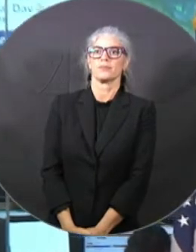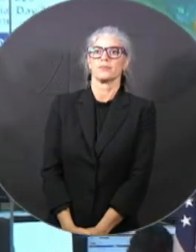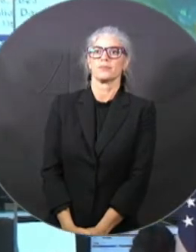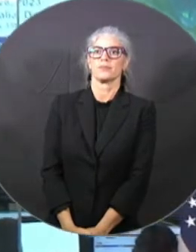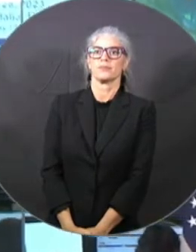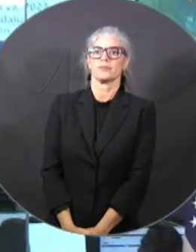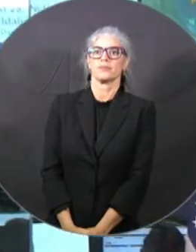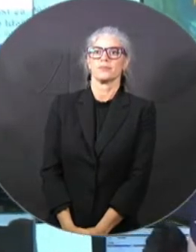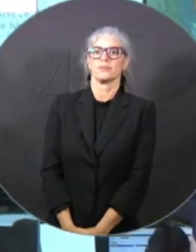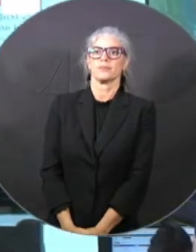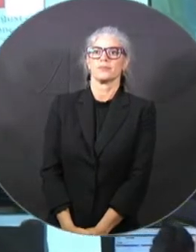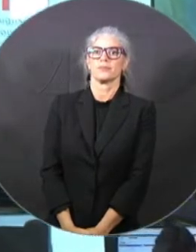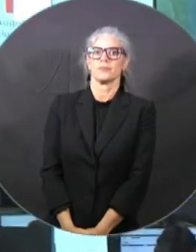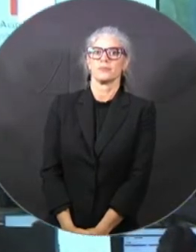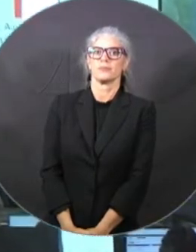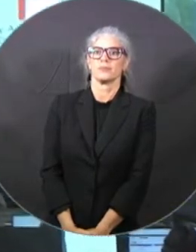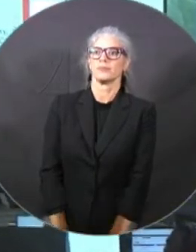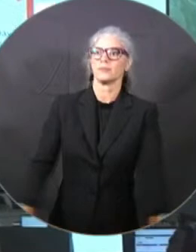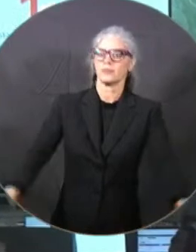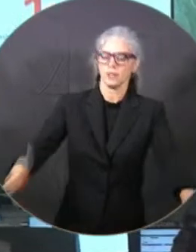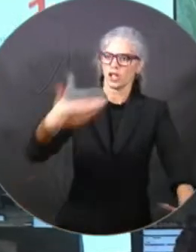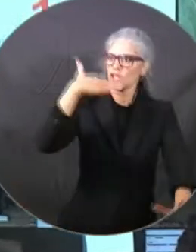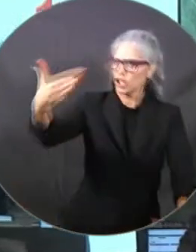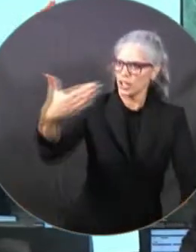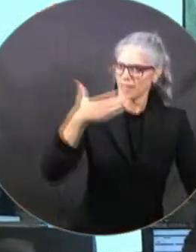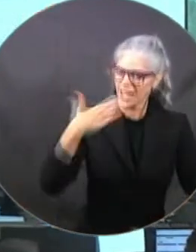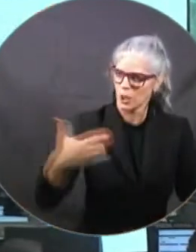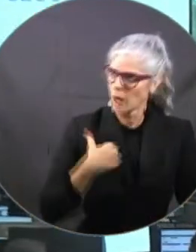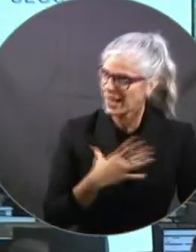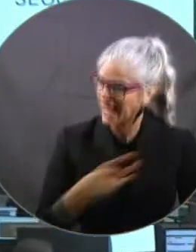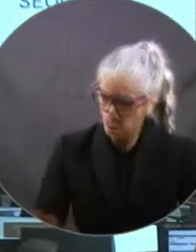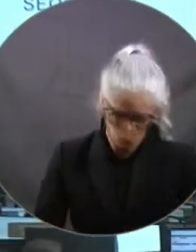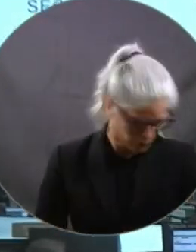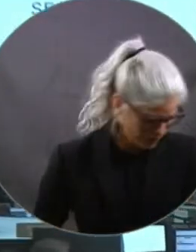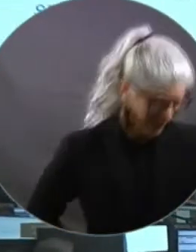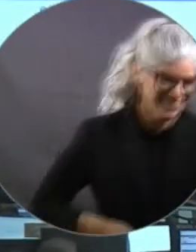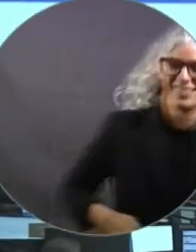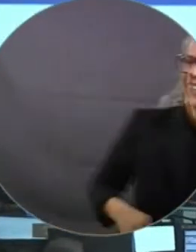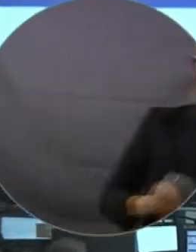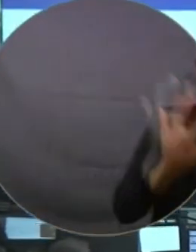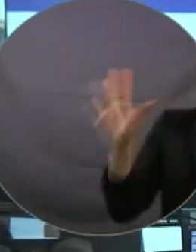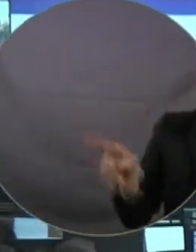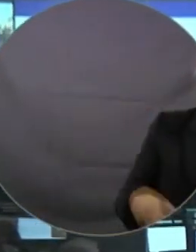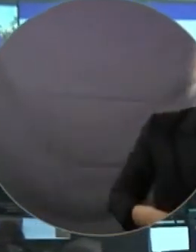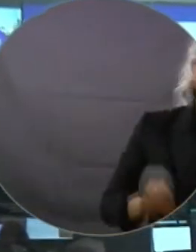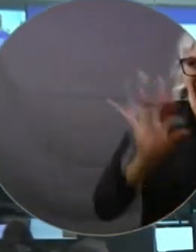Just a of things that Oh, I think that's fine. So let's see. okay. interesting to Okay, I It's okay. Thank you.